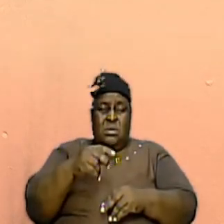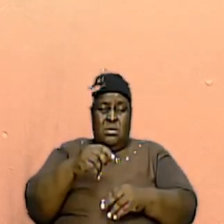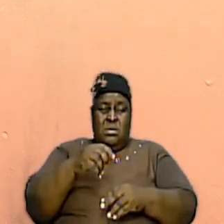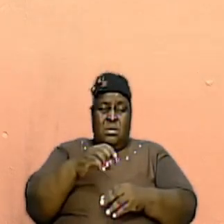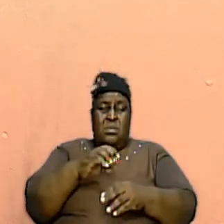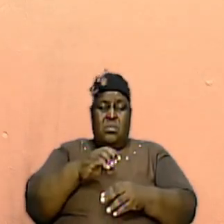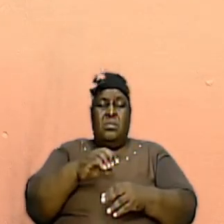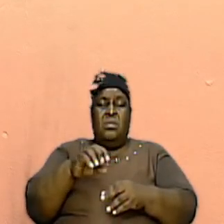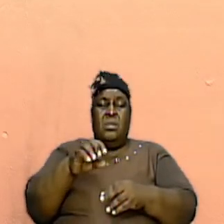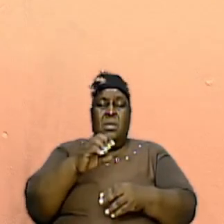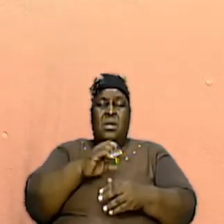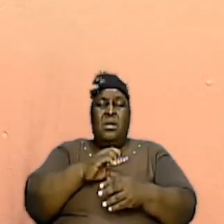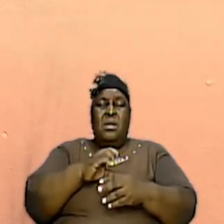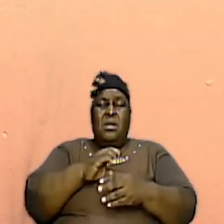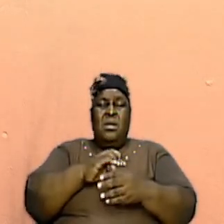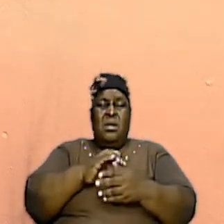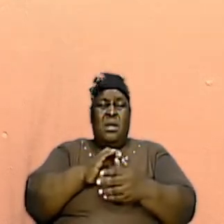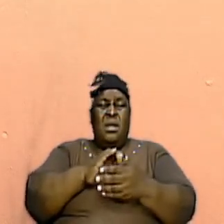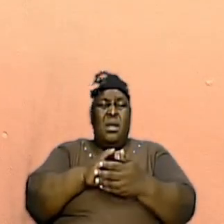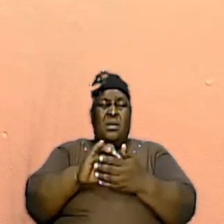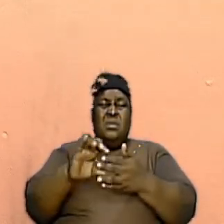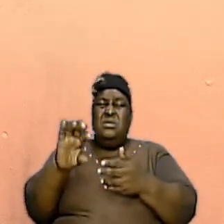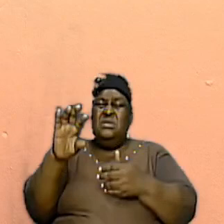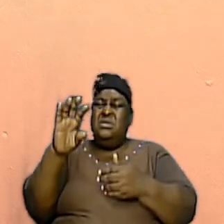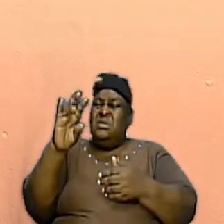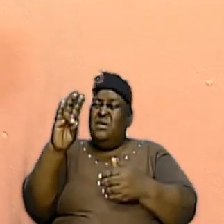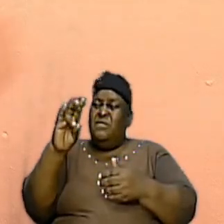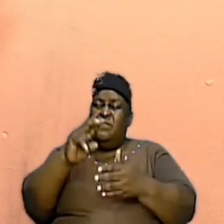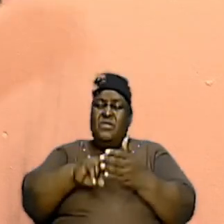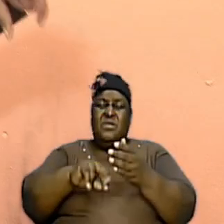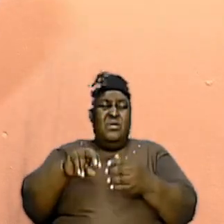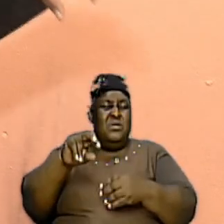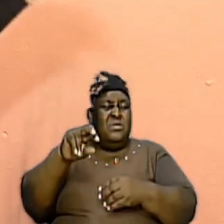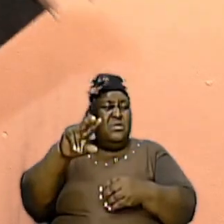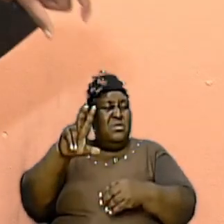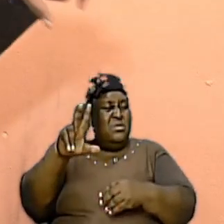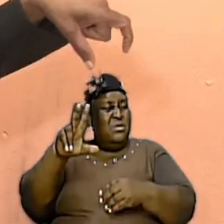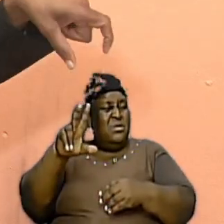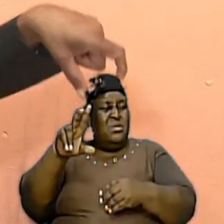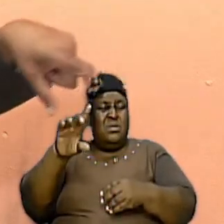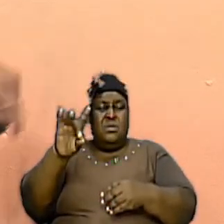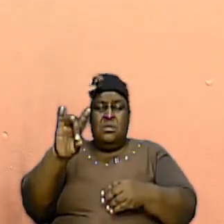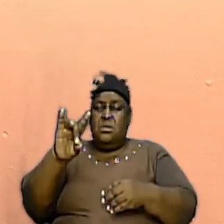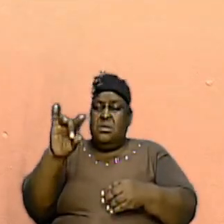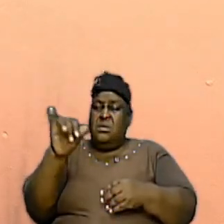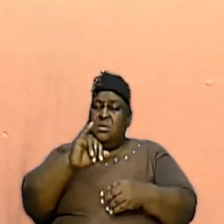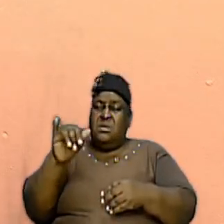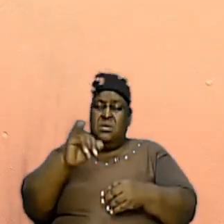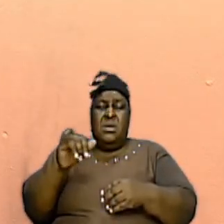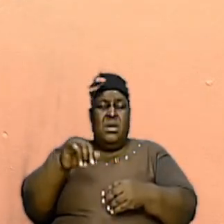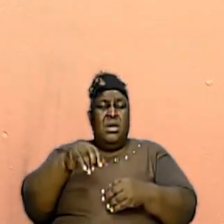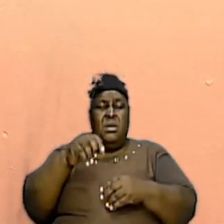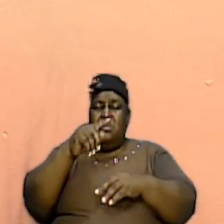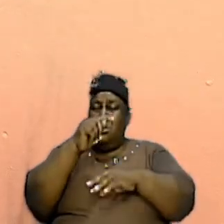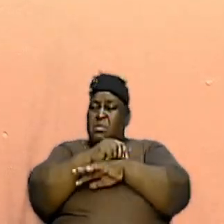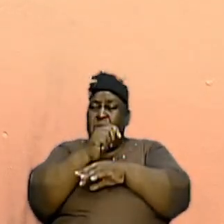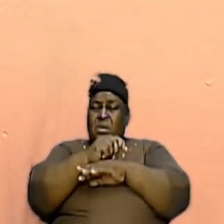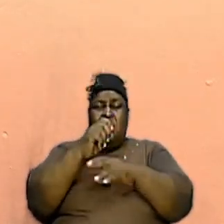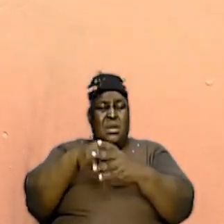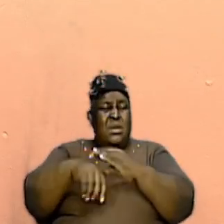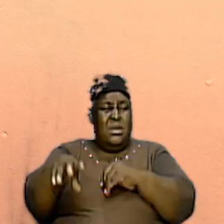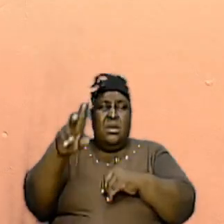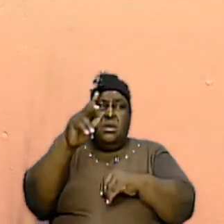7 and verse 38 making reference to the same tabernacle in the wilderness and it was